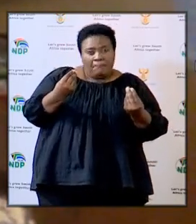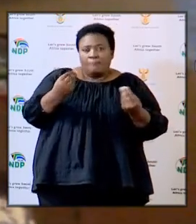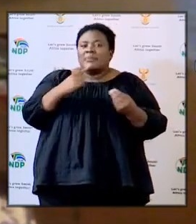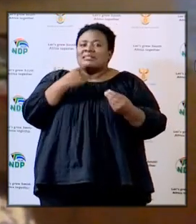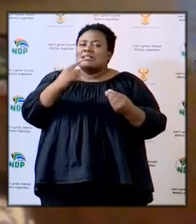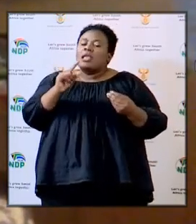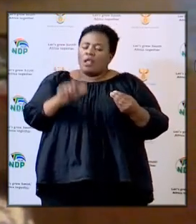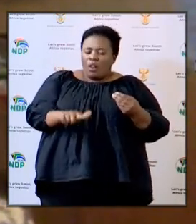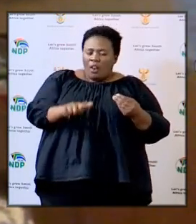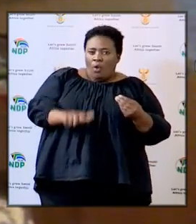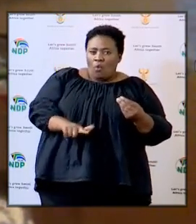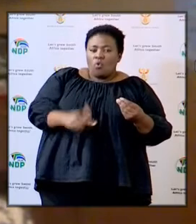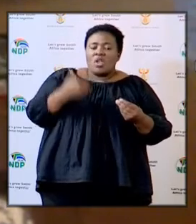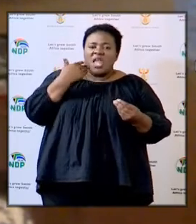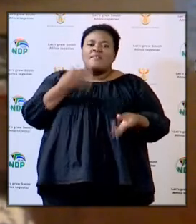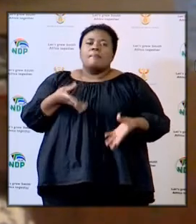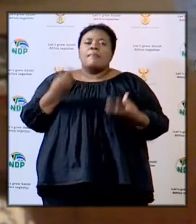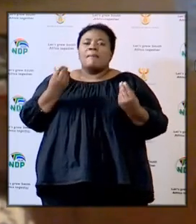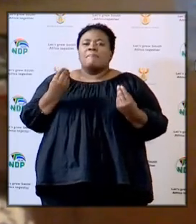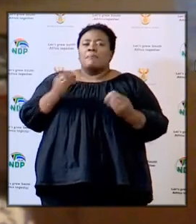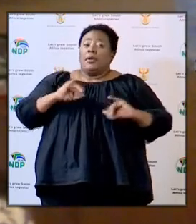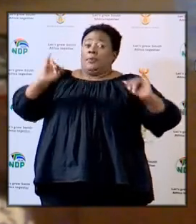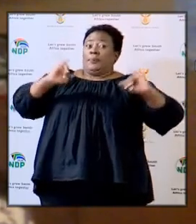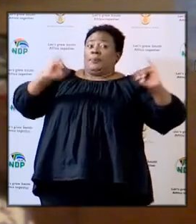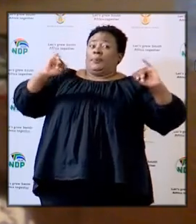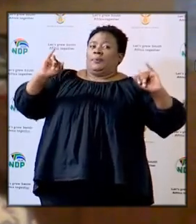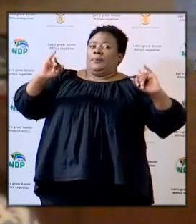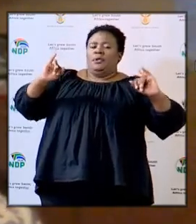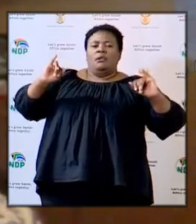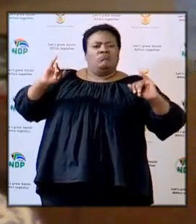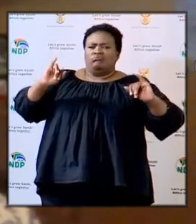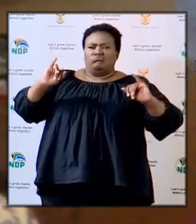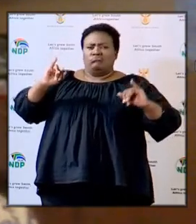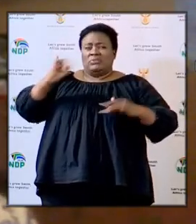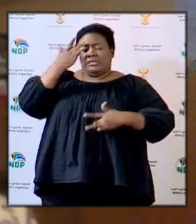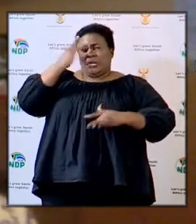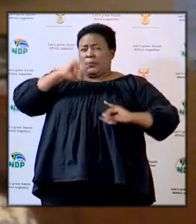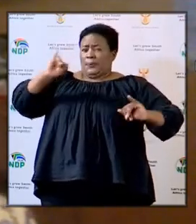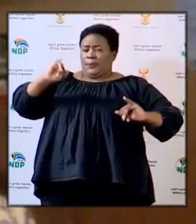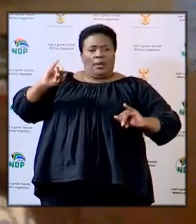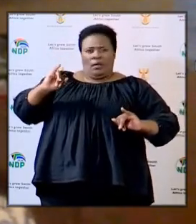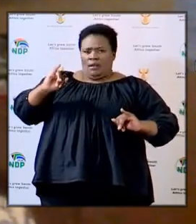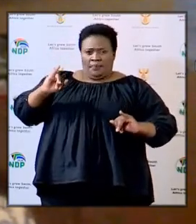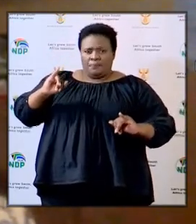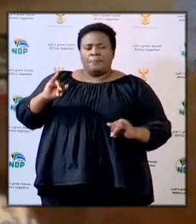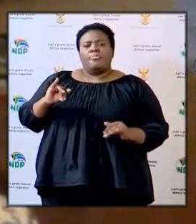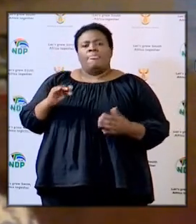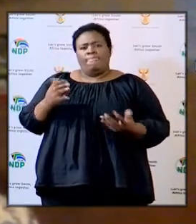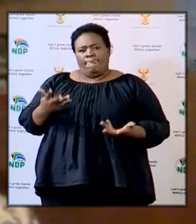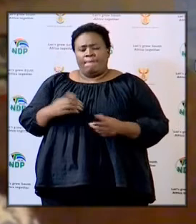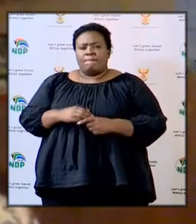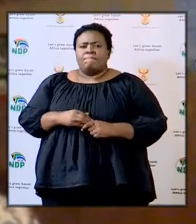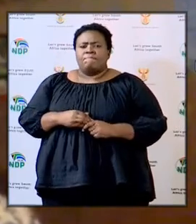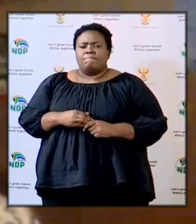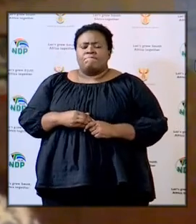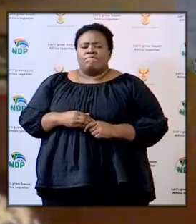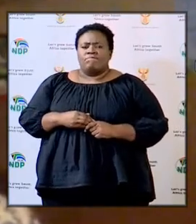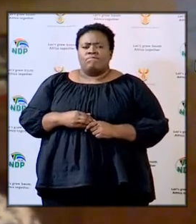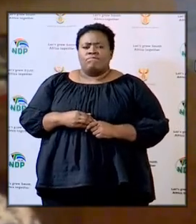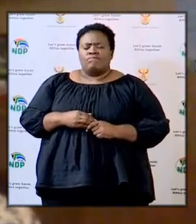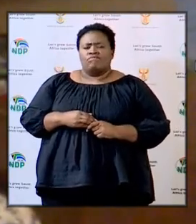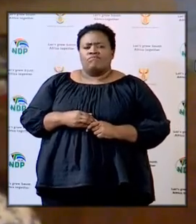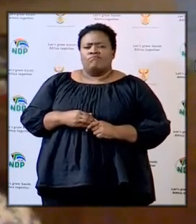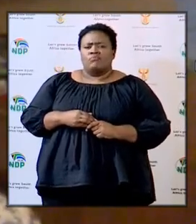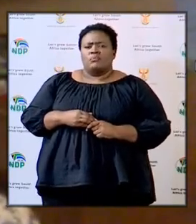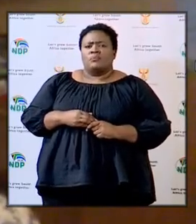it are low secondly if they do get it very mildly and the chances of them getting it very badly are